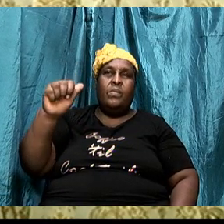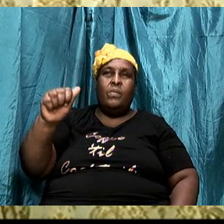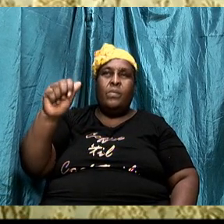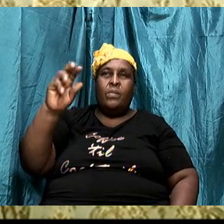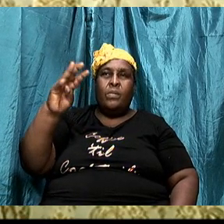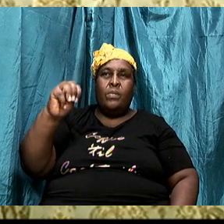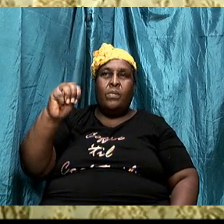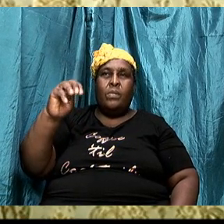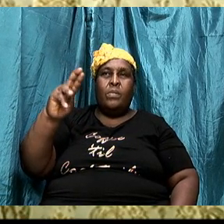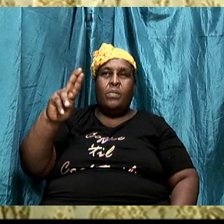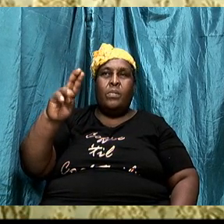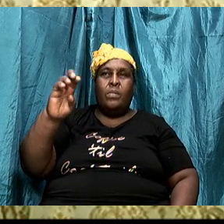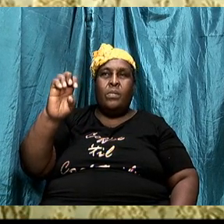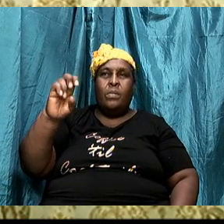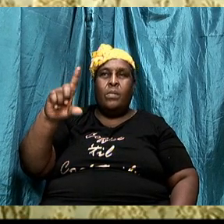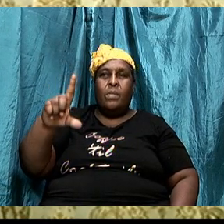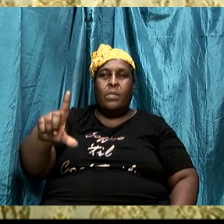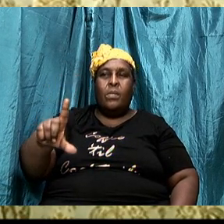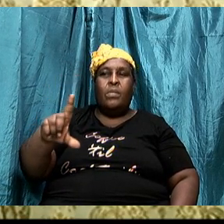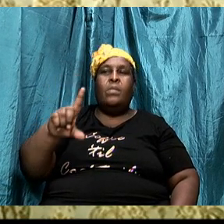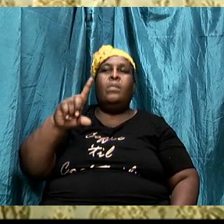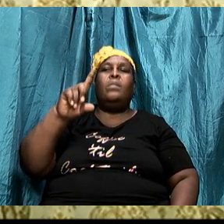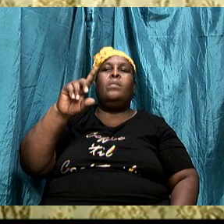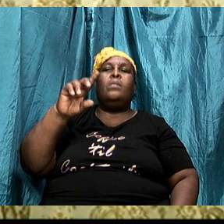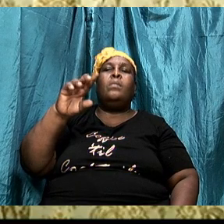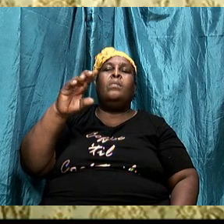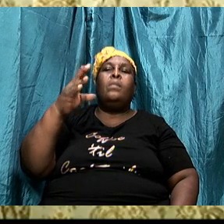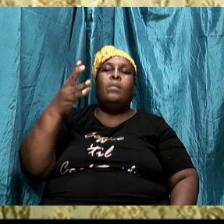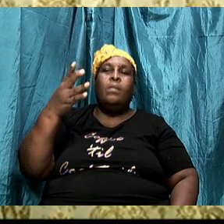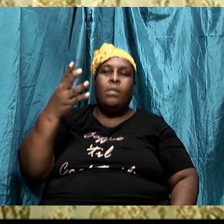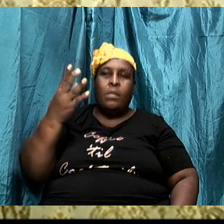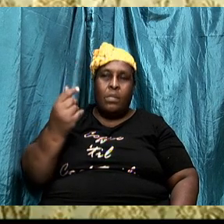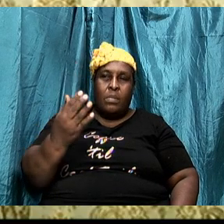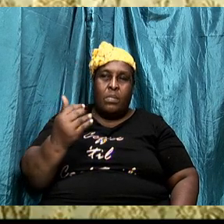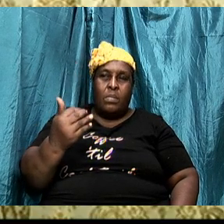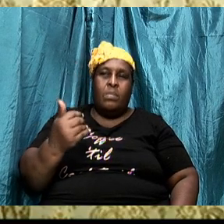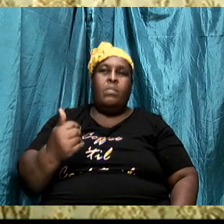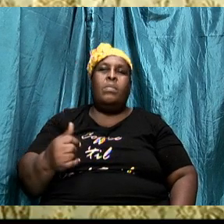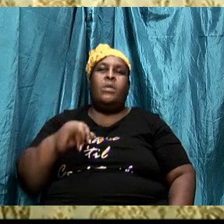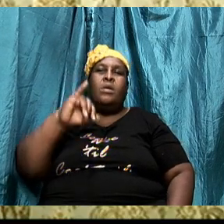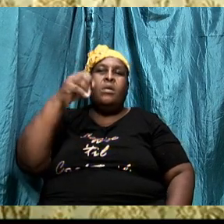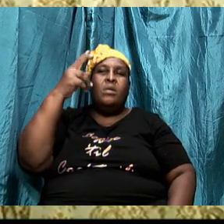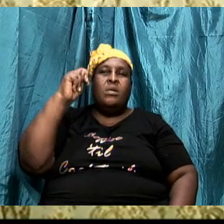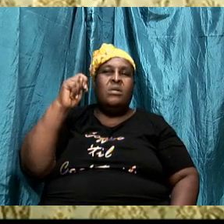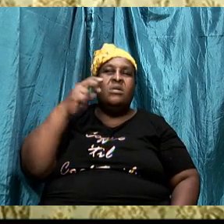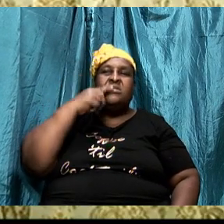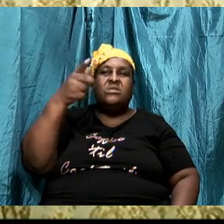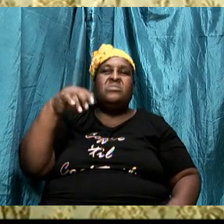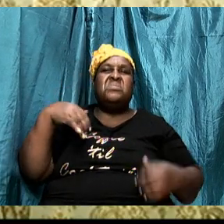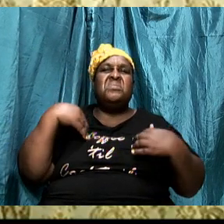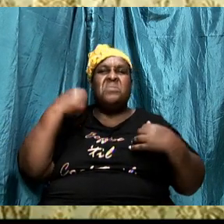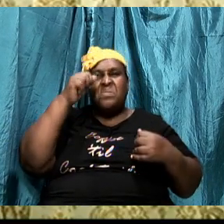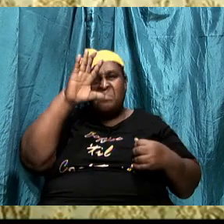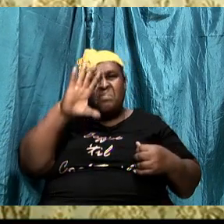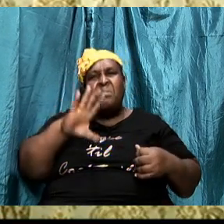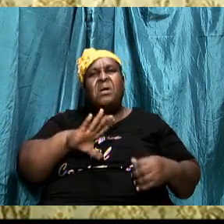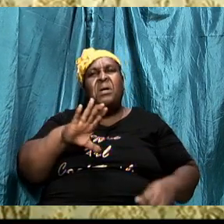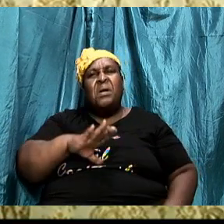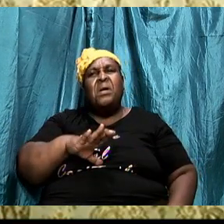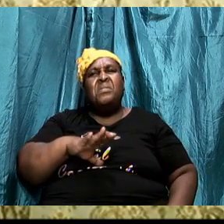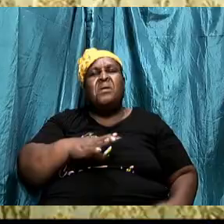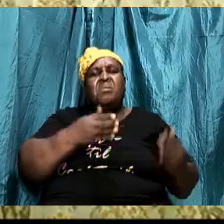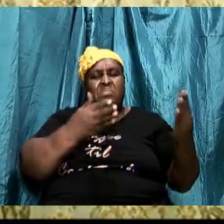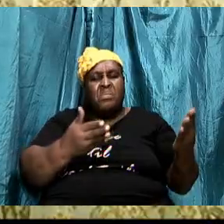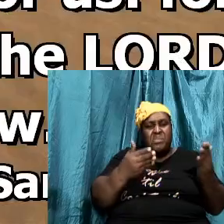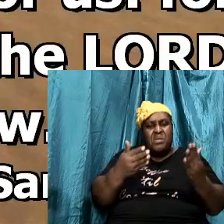6 to 15. And Jonathan said to the young man that bear